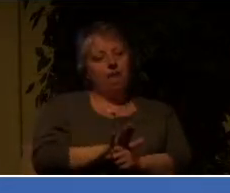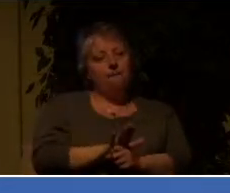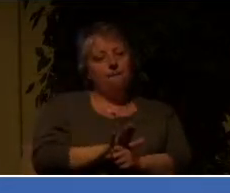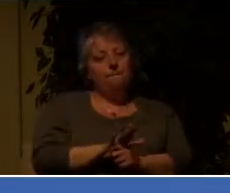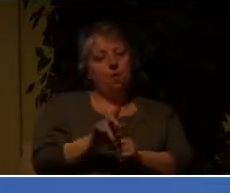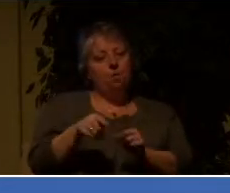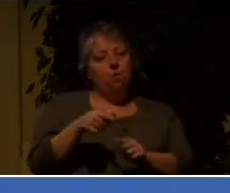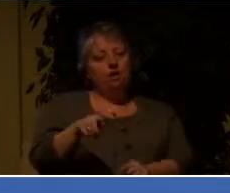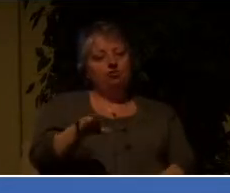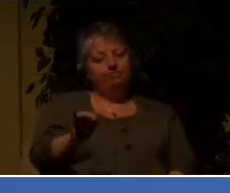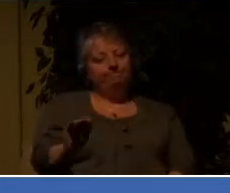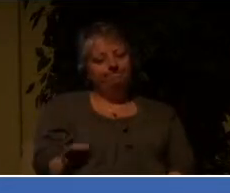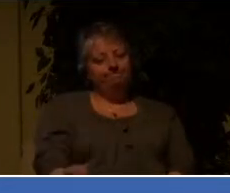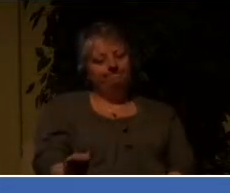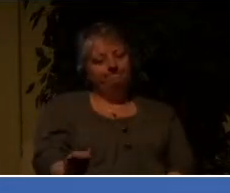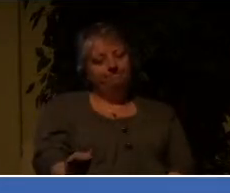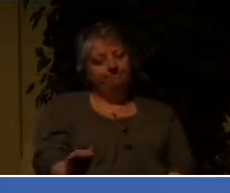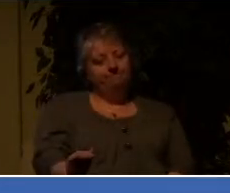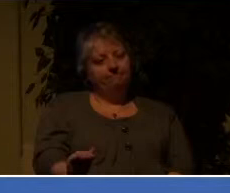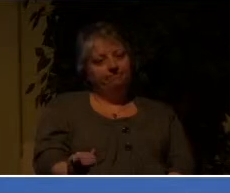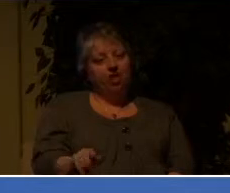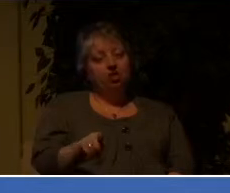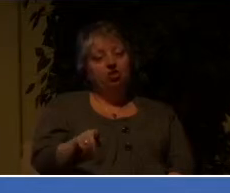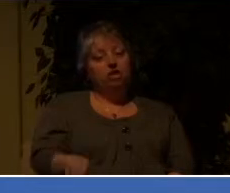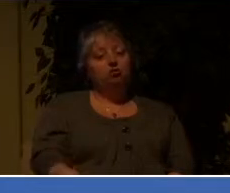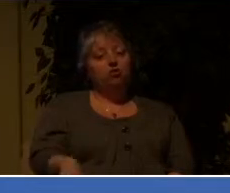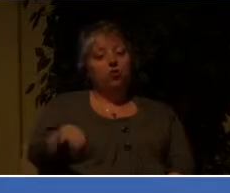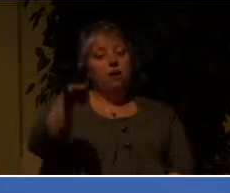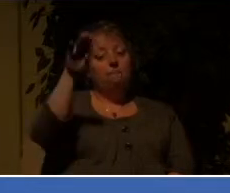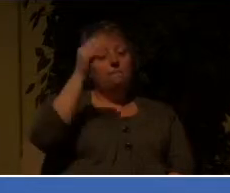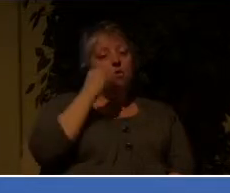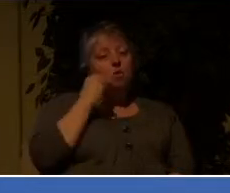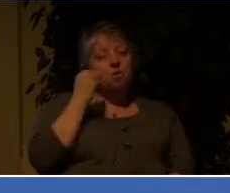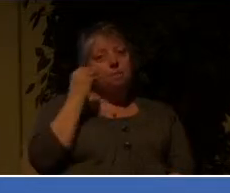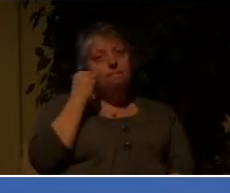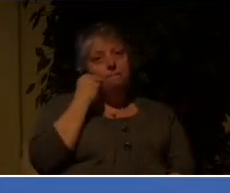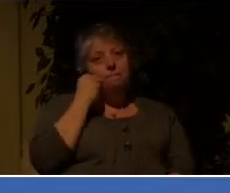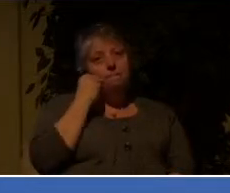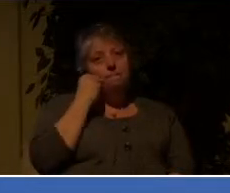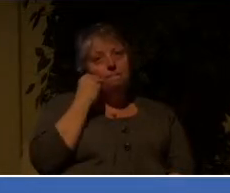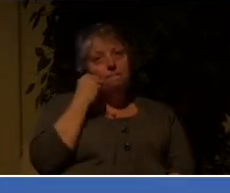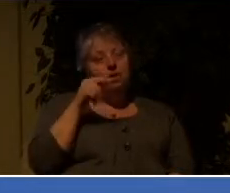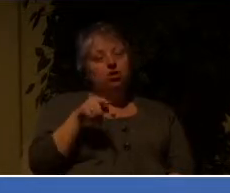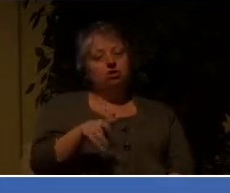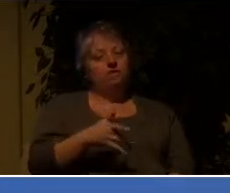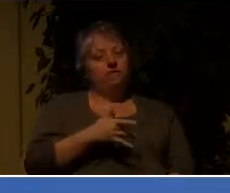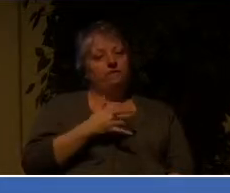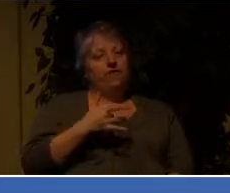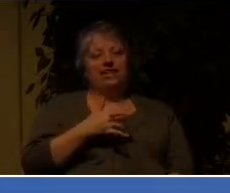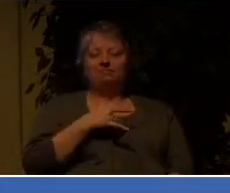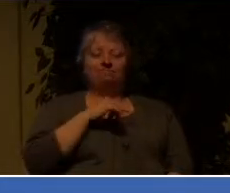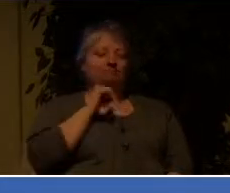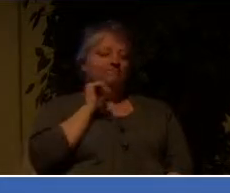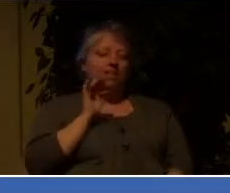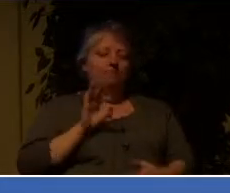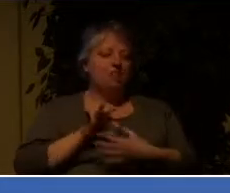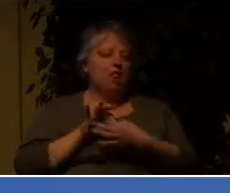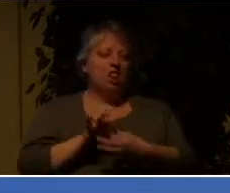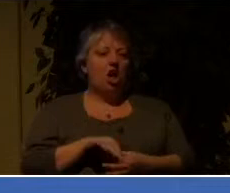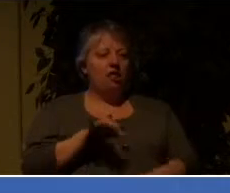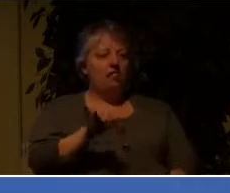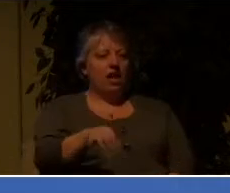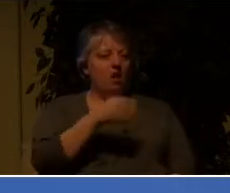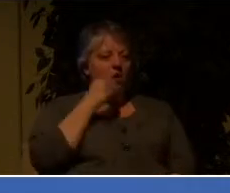when she was a little girl. She grew up in a home where she felt she didn't belong. I'm